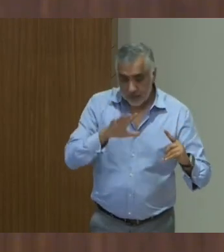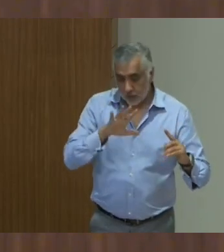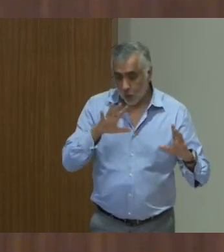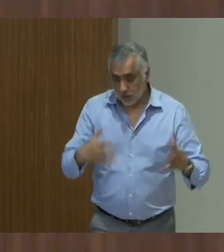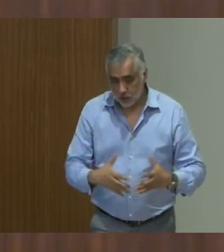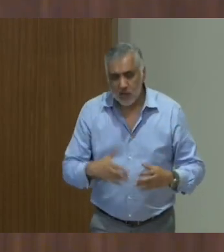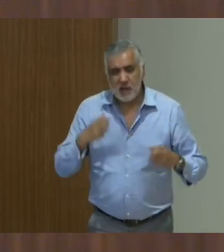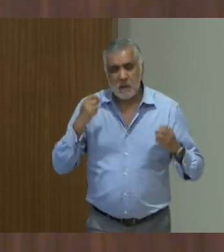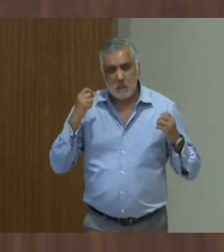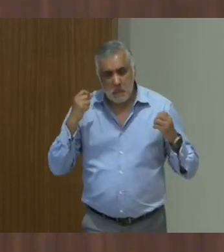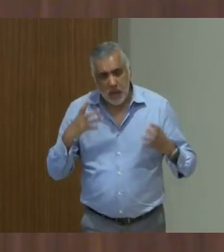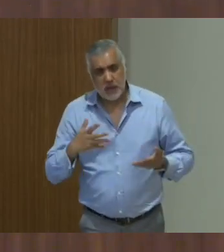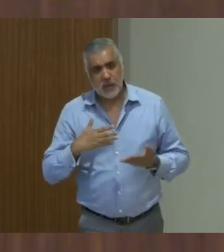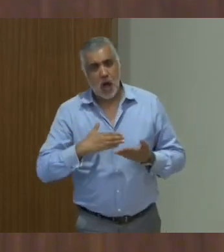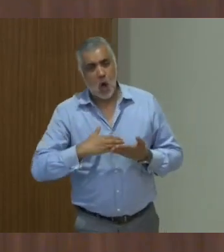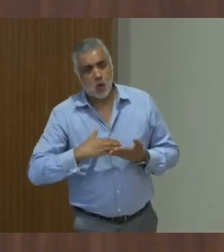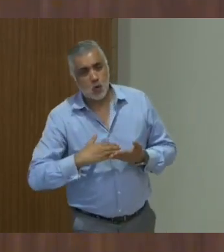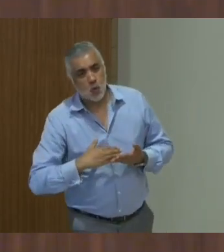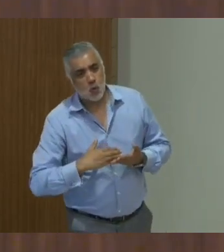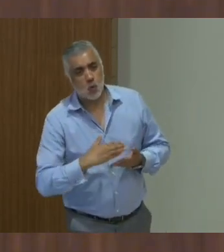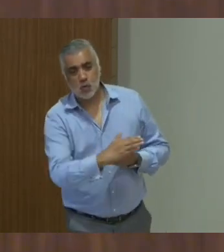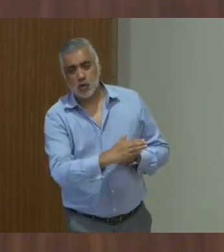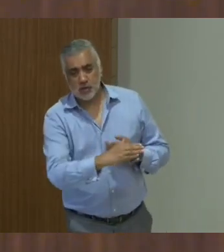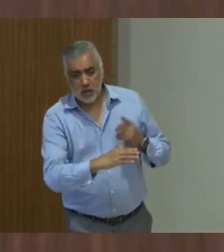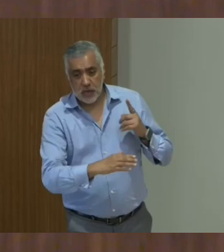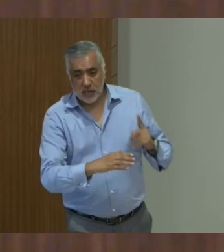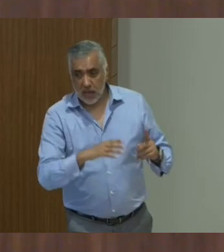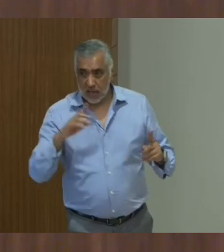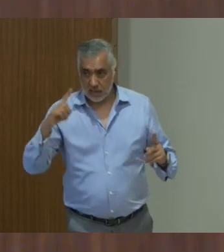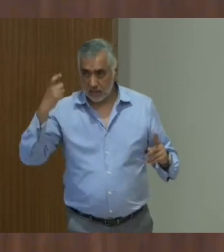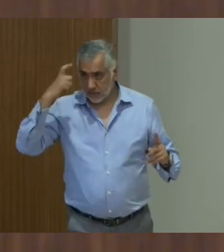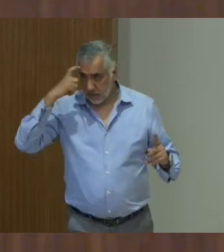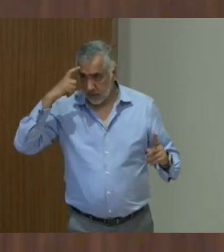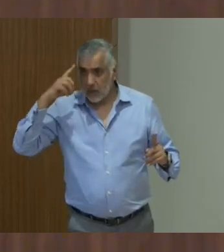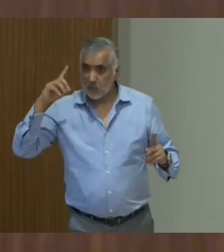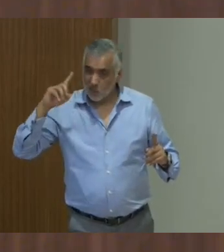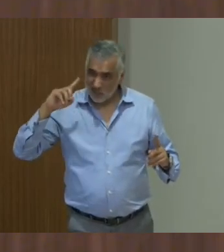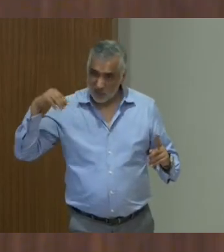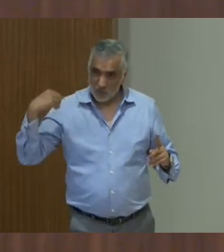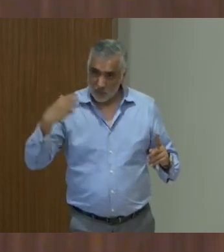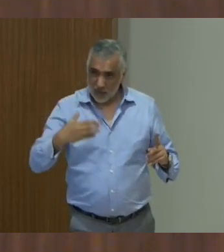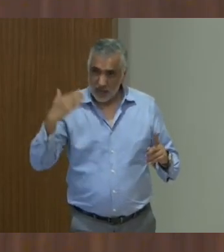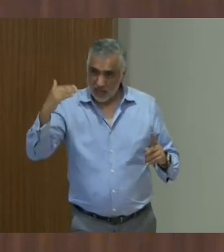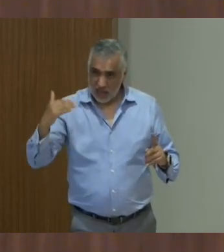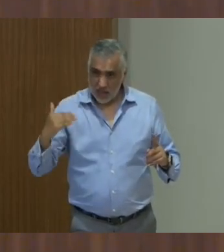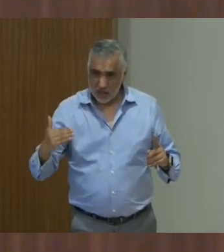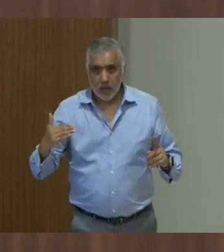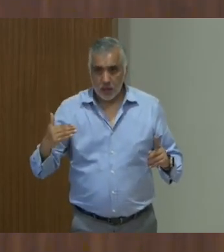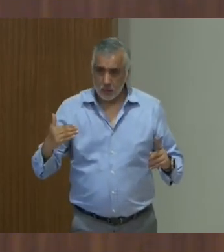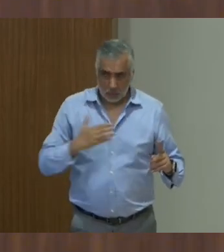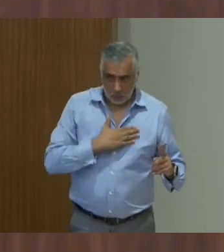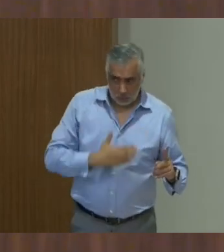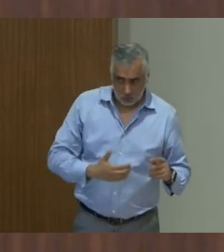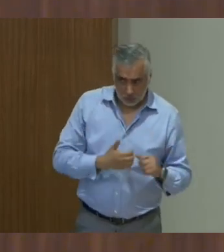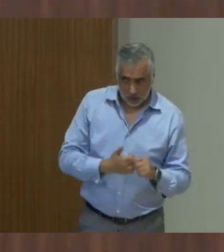Many of the institutions actually expressed that if the state provided safety guidelines, they would be willing to abide by the same.